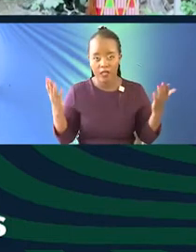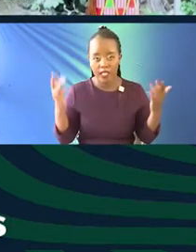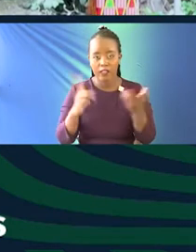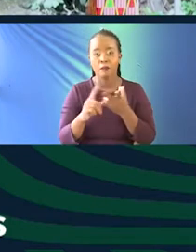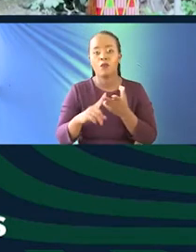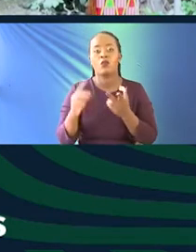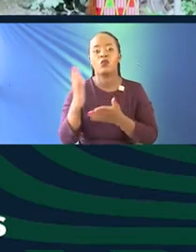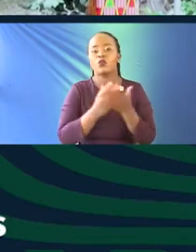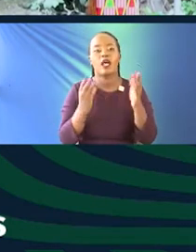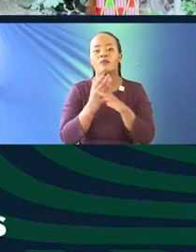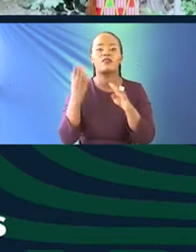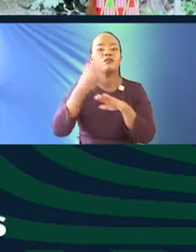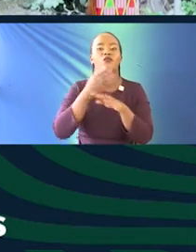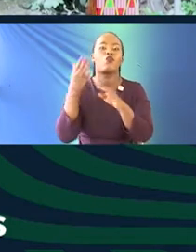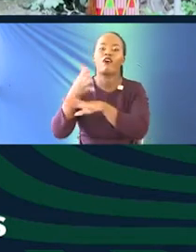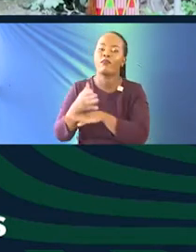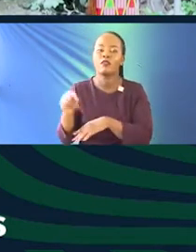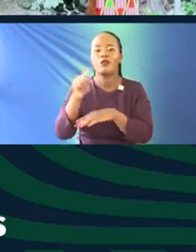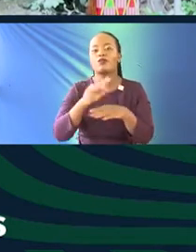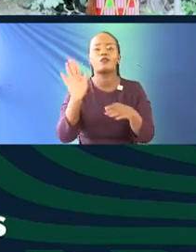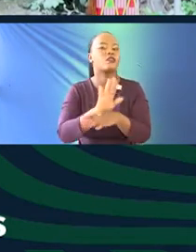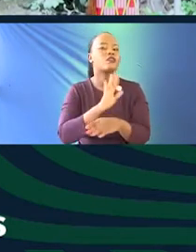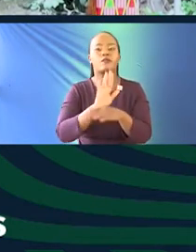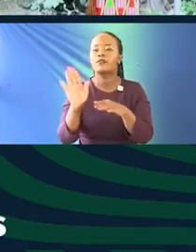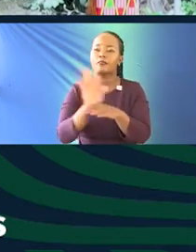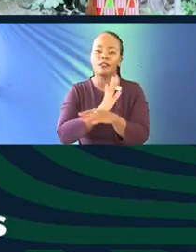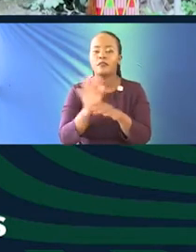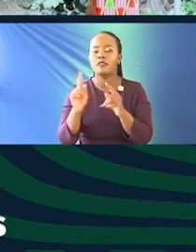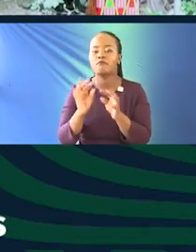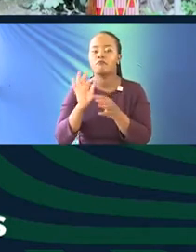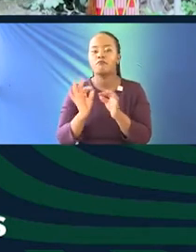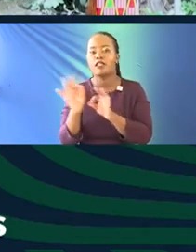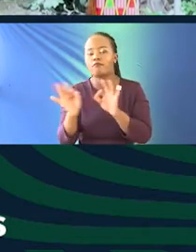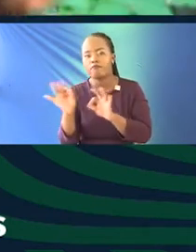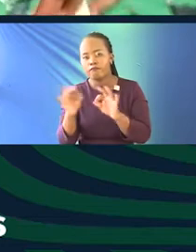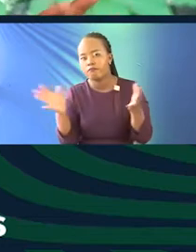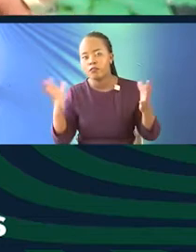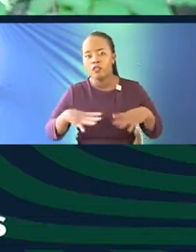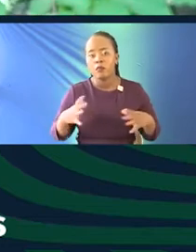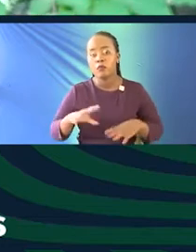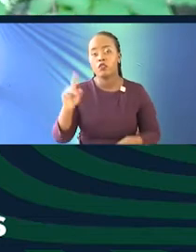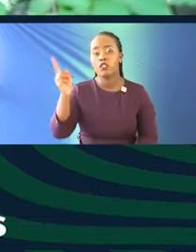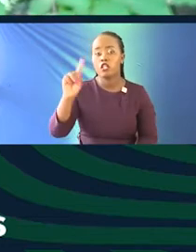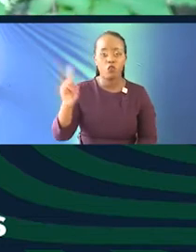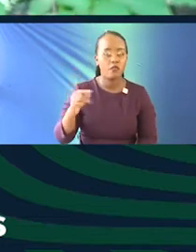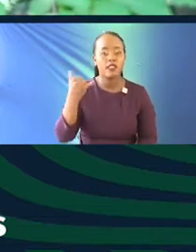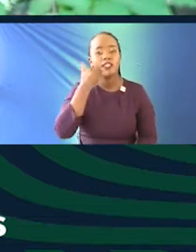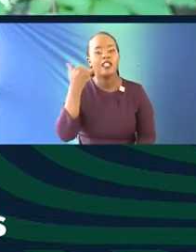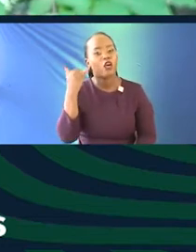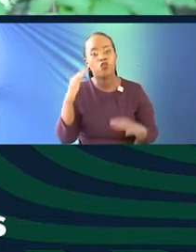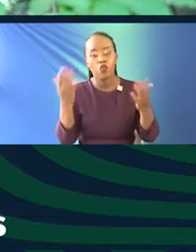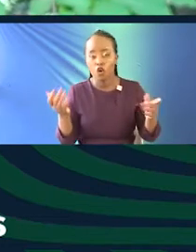retail side sometimes just overwhelms us. We're just busy translating to the population in Nairobi or the population in Mombasa or population in